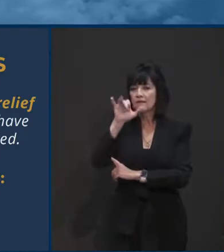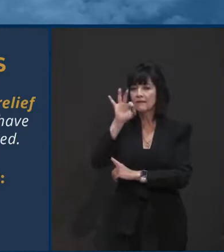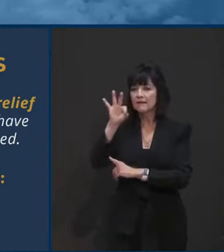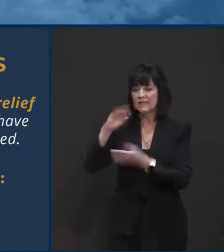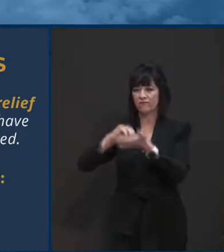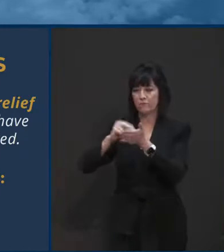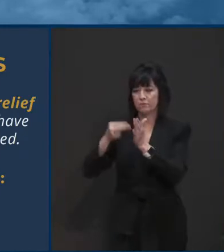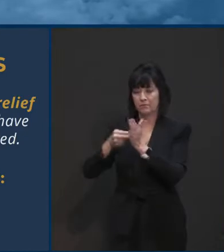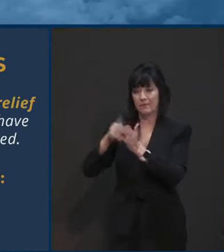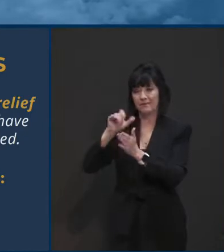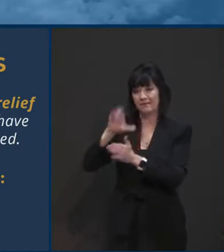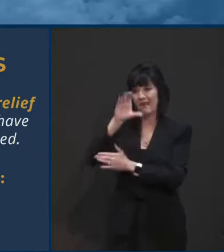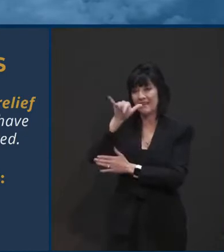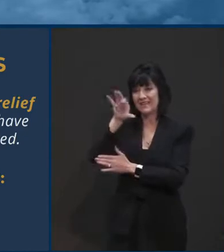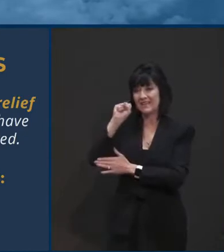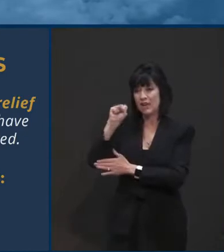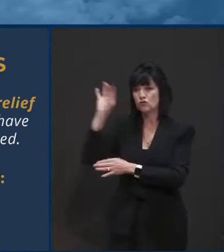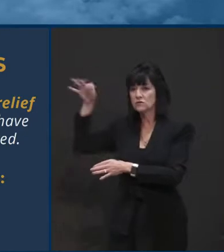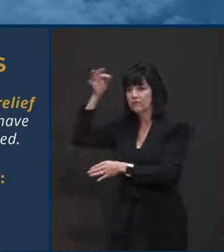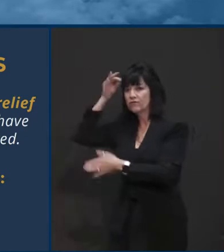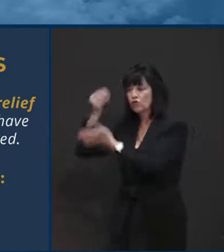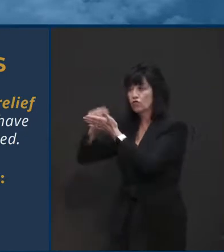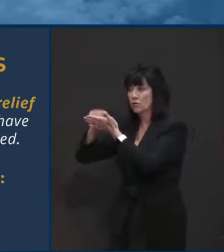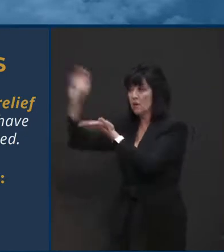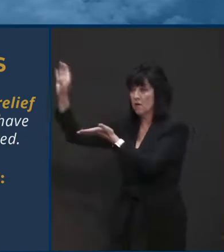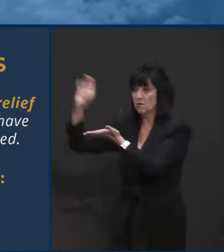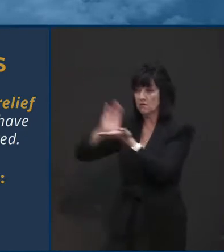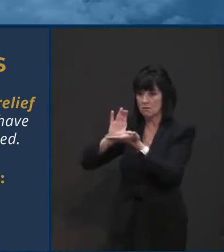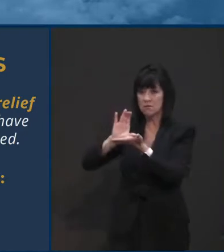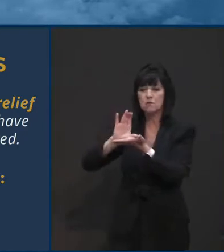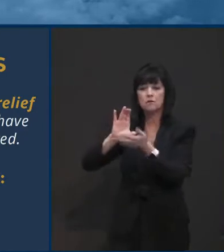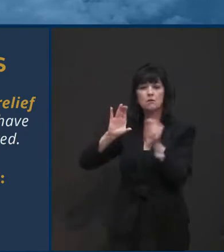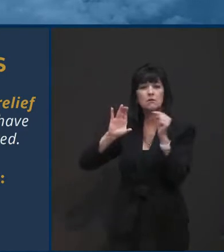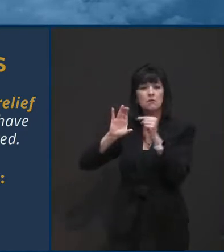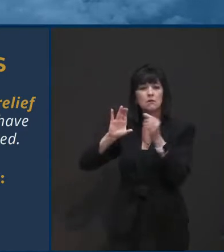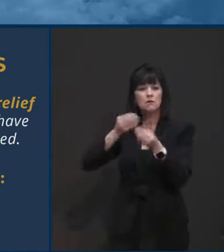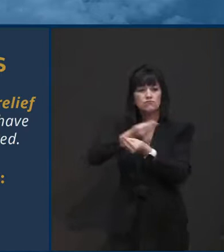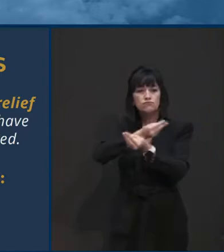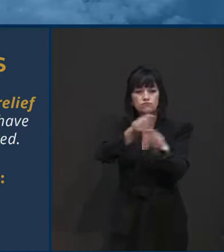now another phase that went, would, enable them to double that amount.